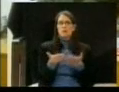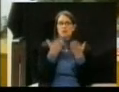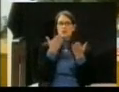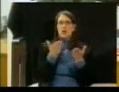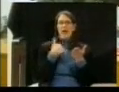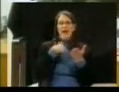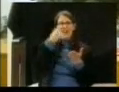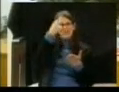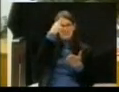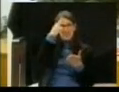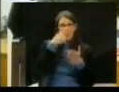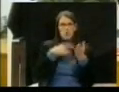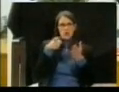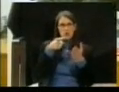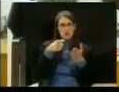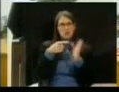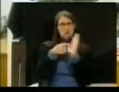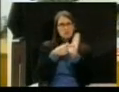counteroffer, Commissioner Harmon.